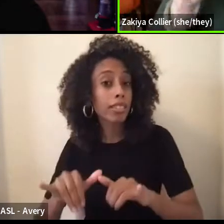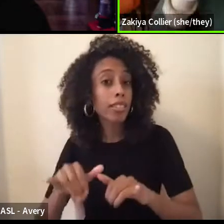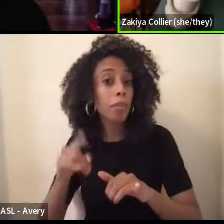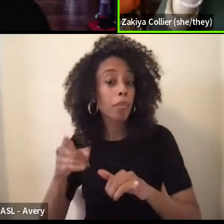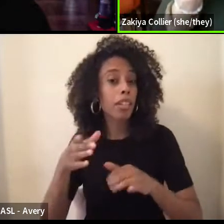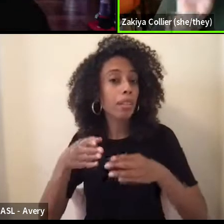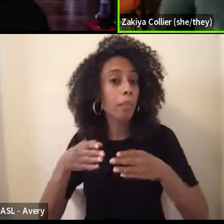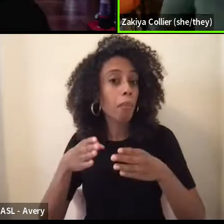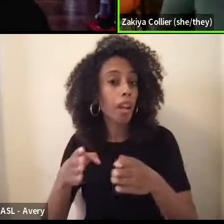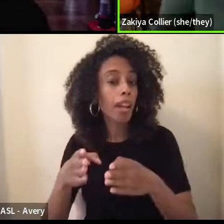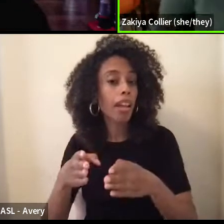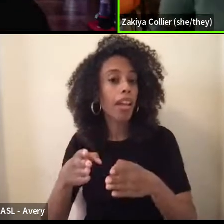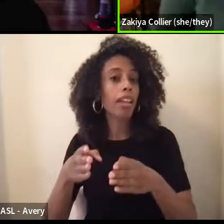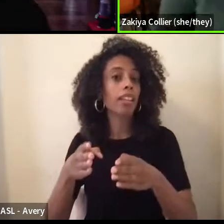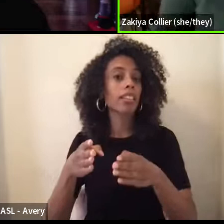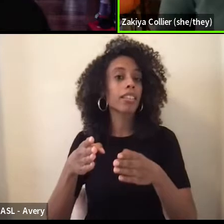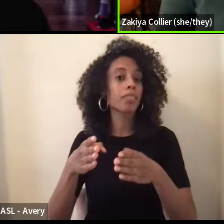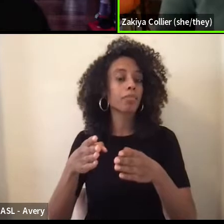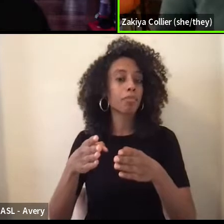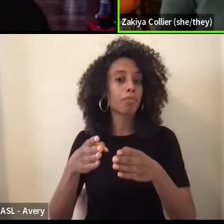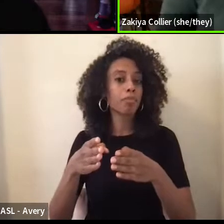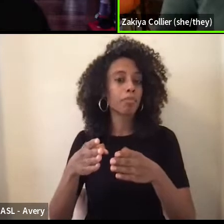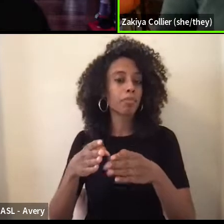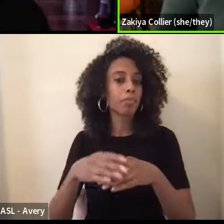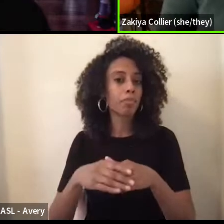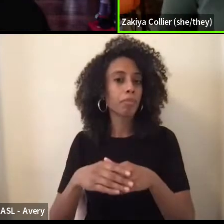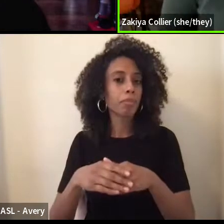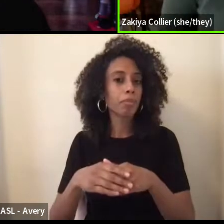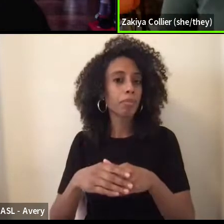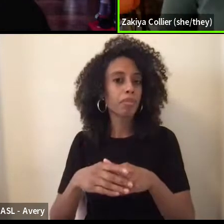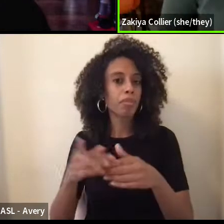that it was intended to be, um,